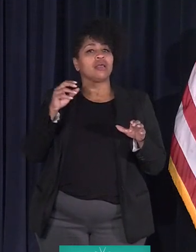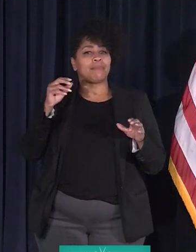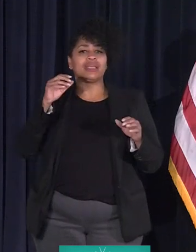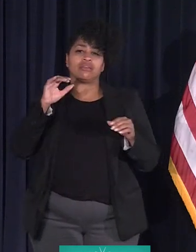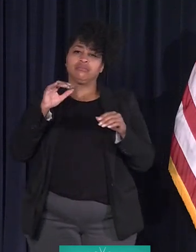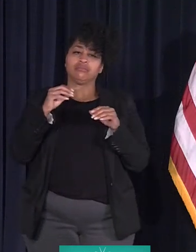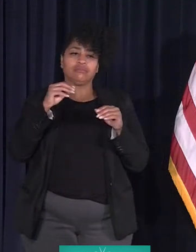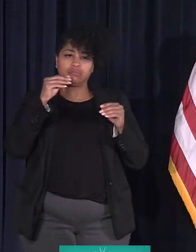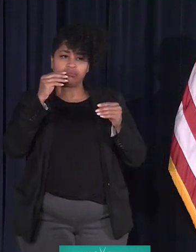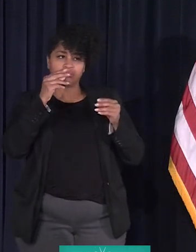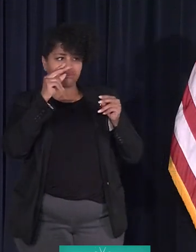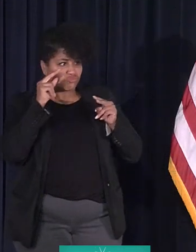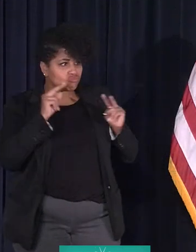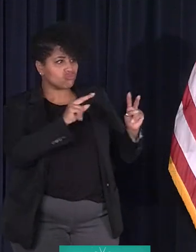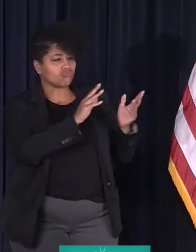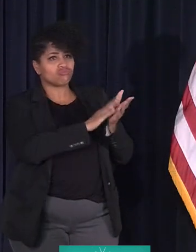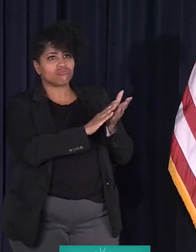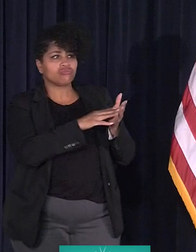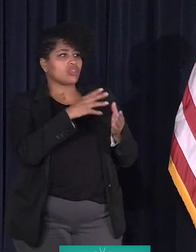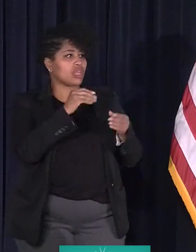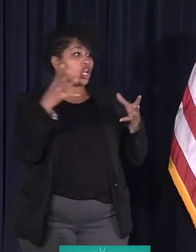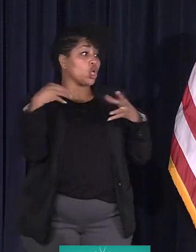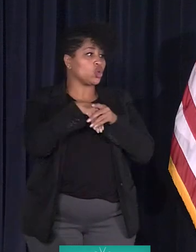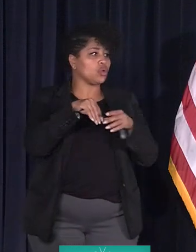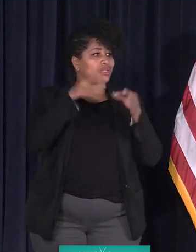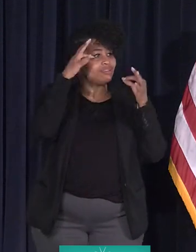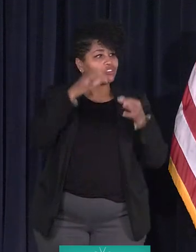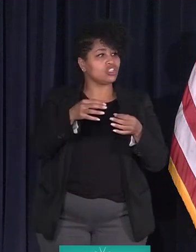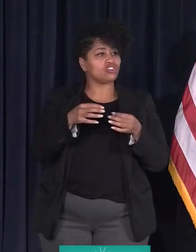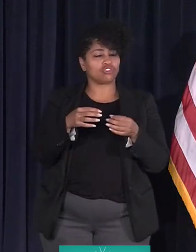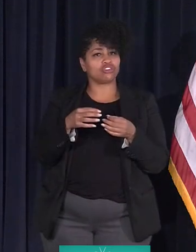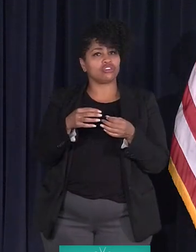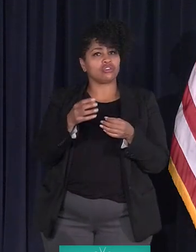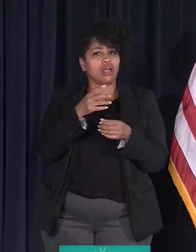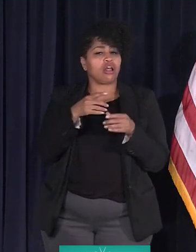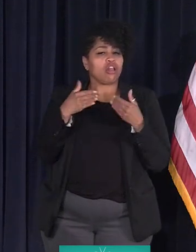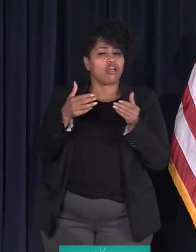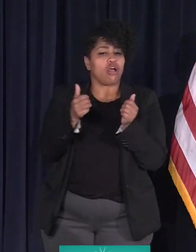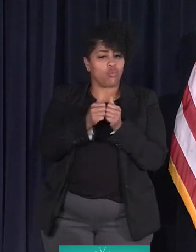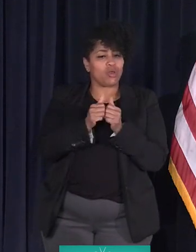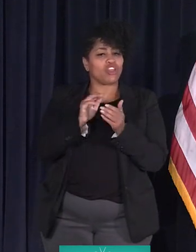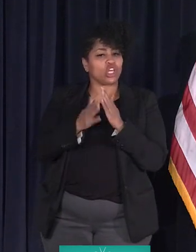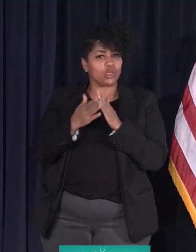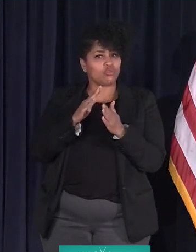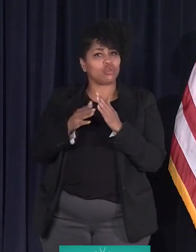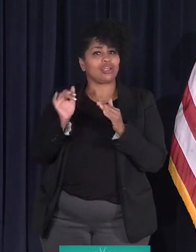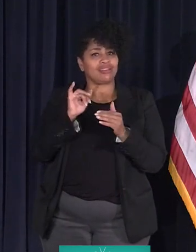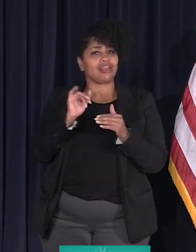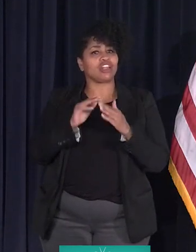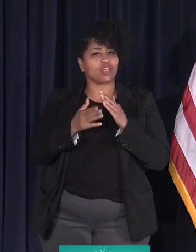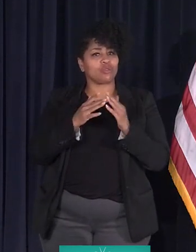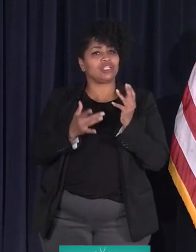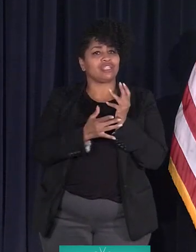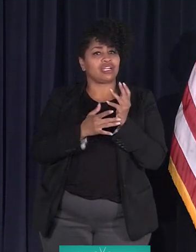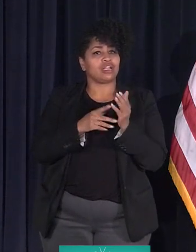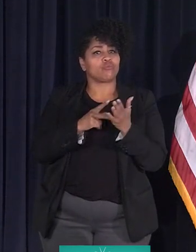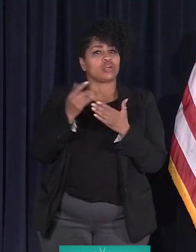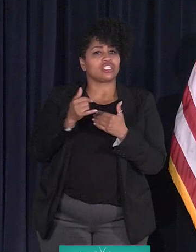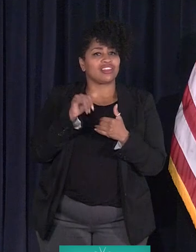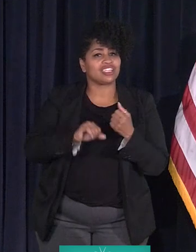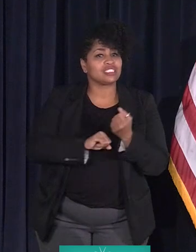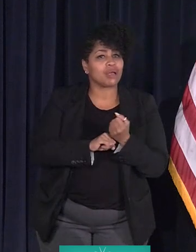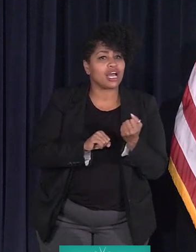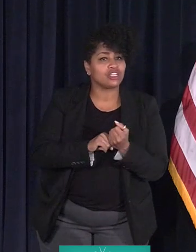included in decision-making levels along with the community, like the Detroit Community Technology Project, which is the sponsor of the